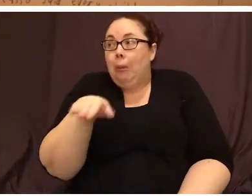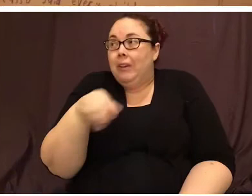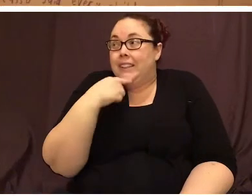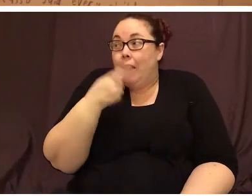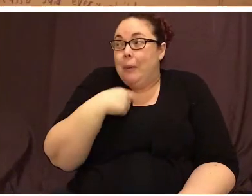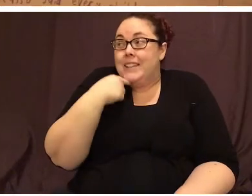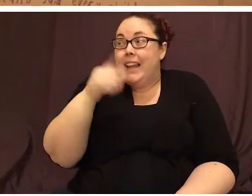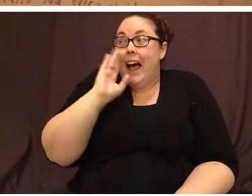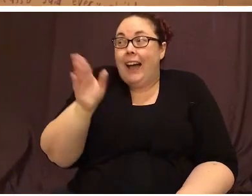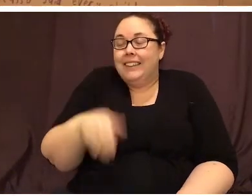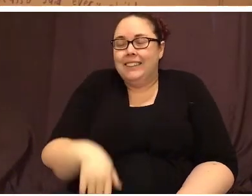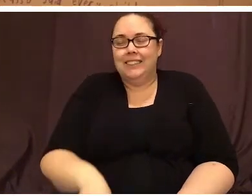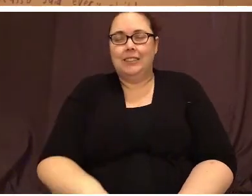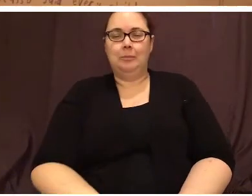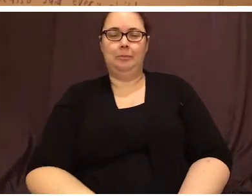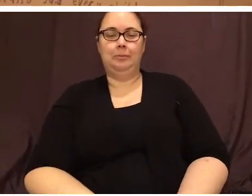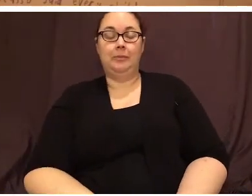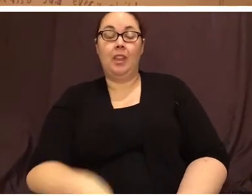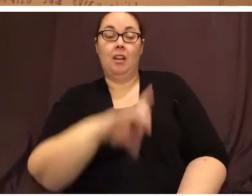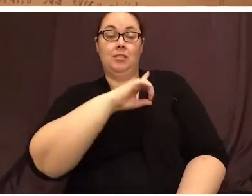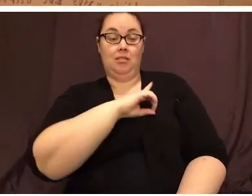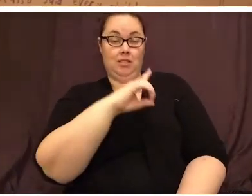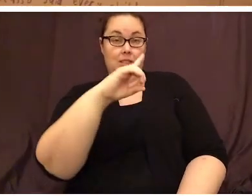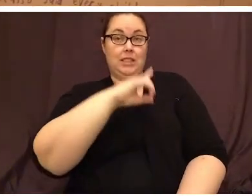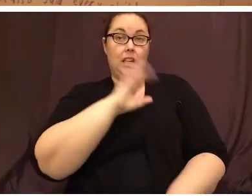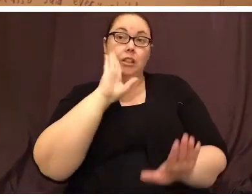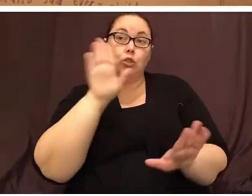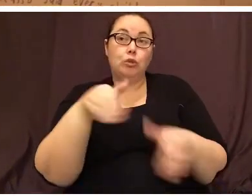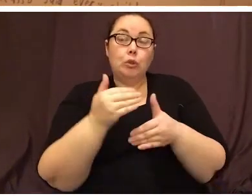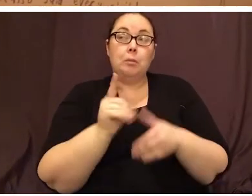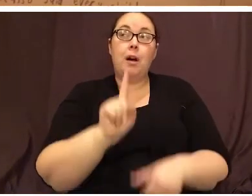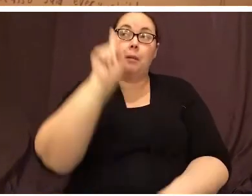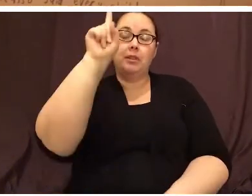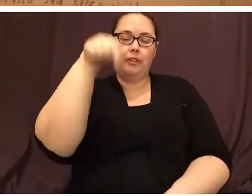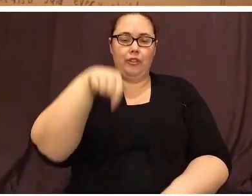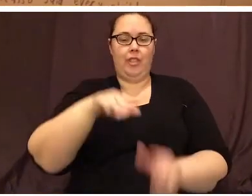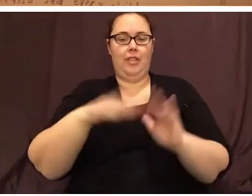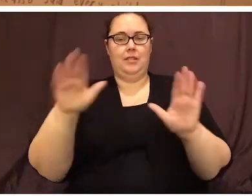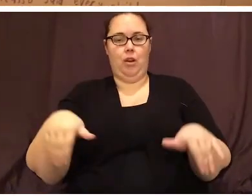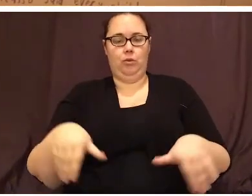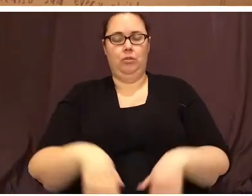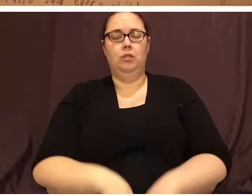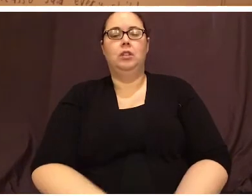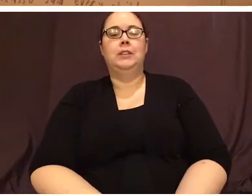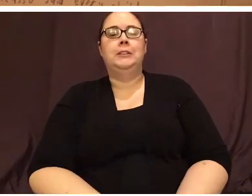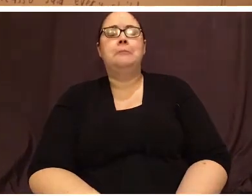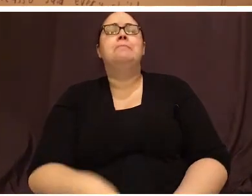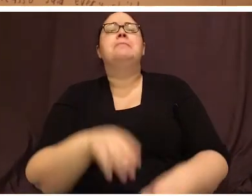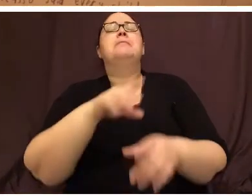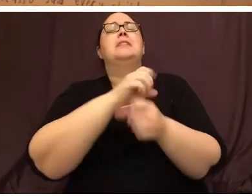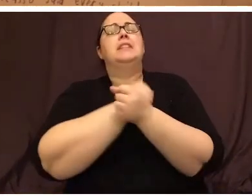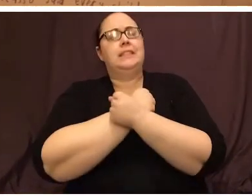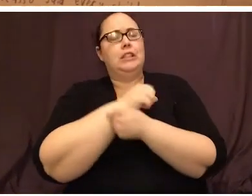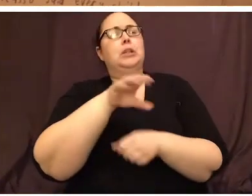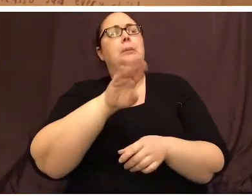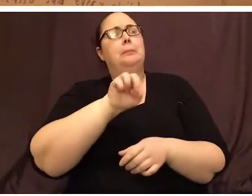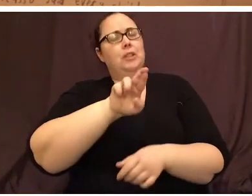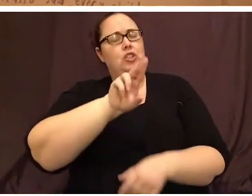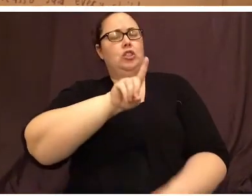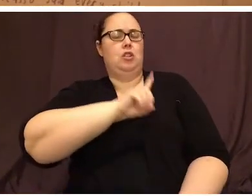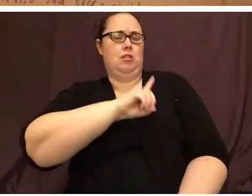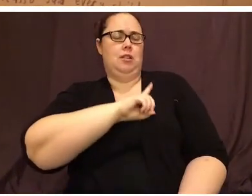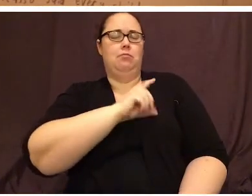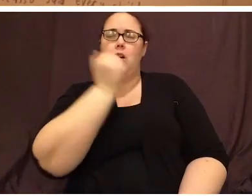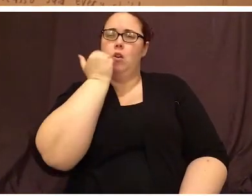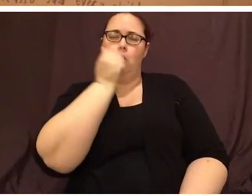Duncan. Duncan's room. Upstairs. This house. Dear Mr. Duncan. I know I'm not your crown.